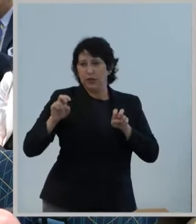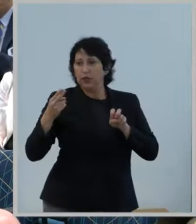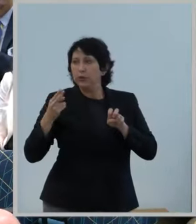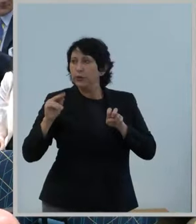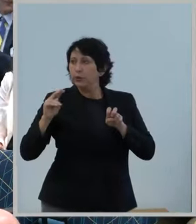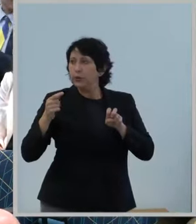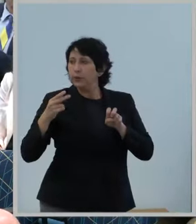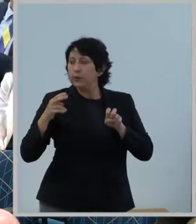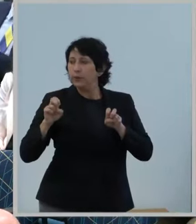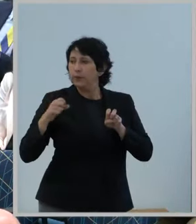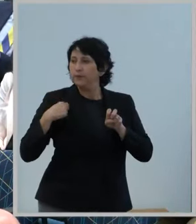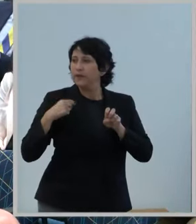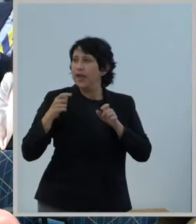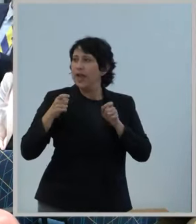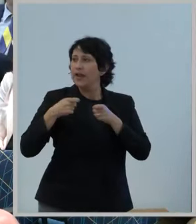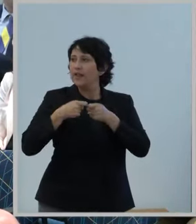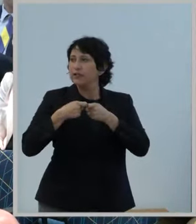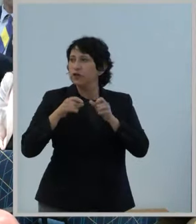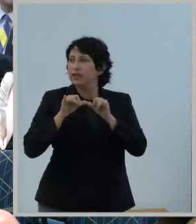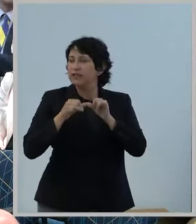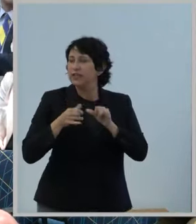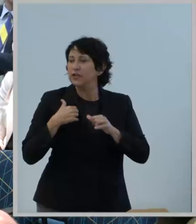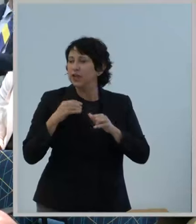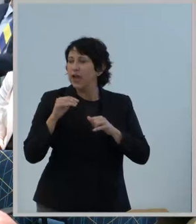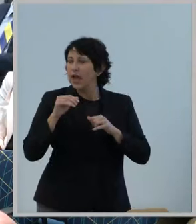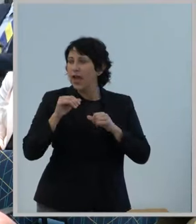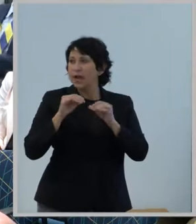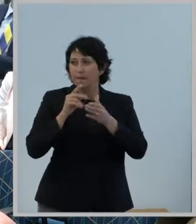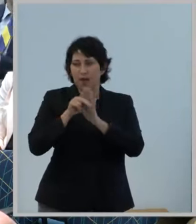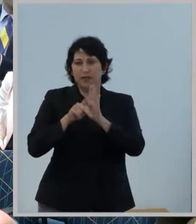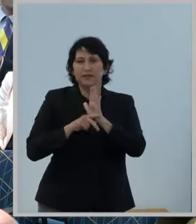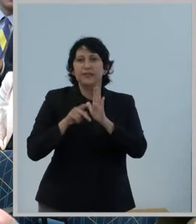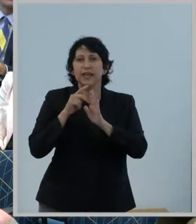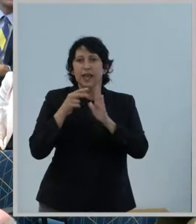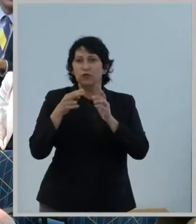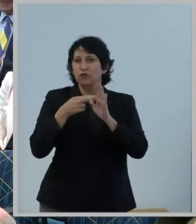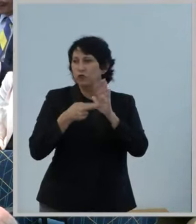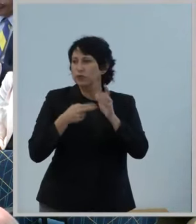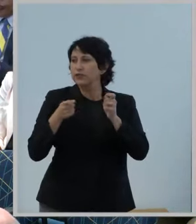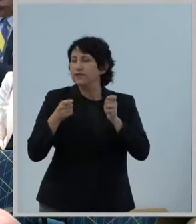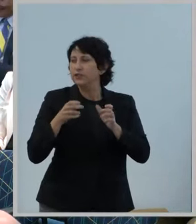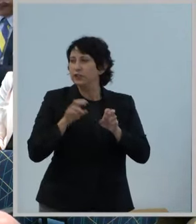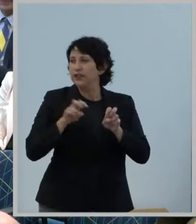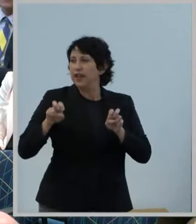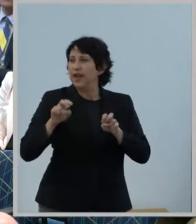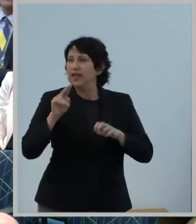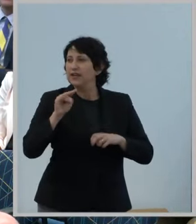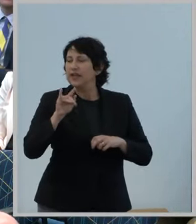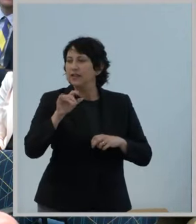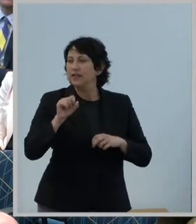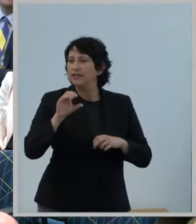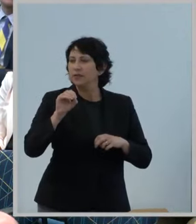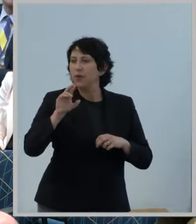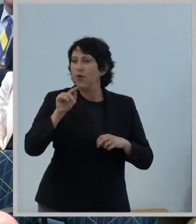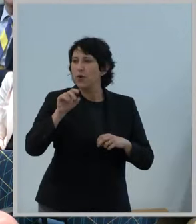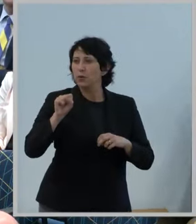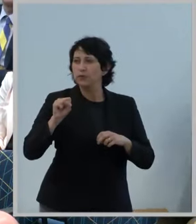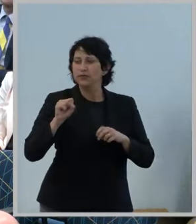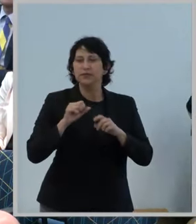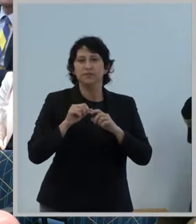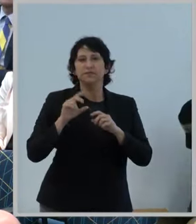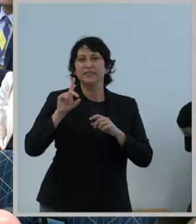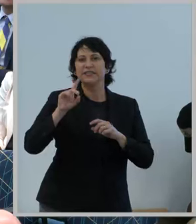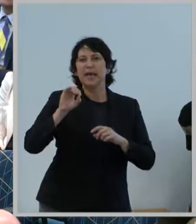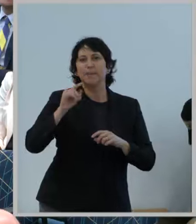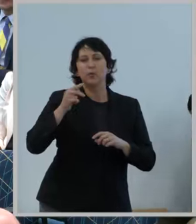Tile, Electronics Engineer in OET's Policy and Rules Division, and Nicholas Aros, Deputy